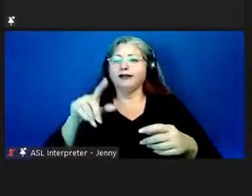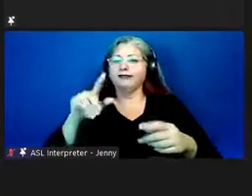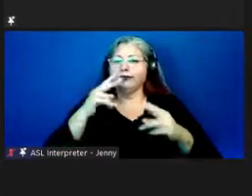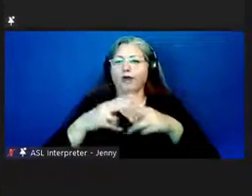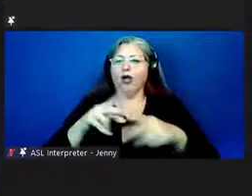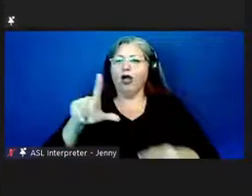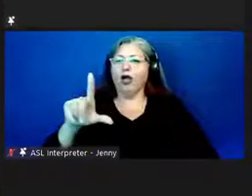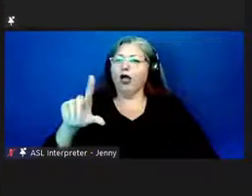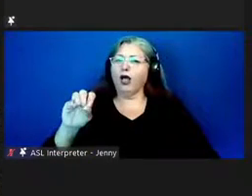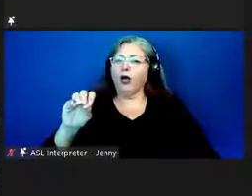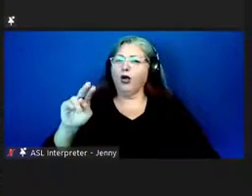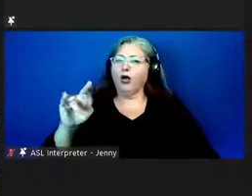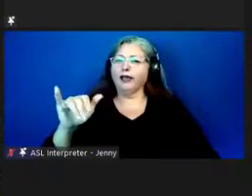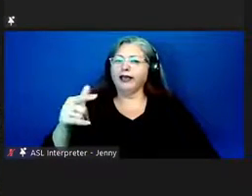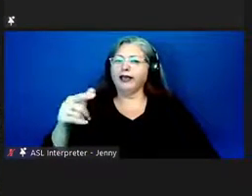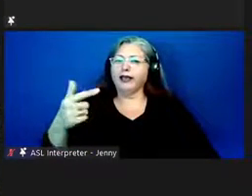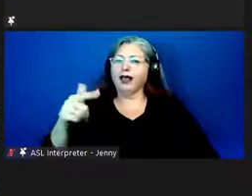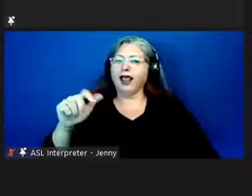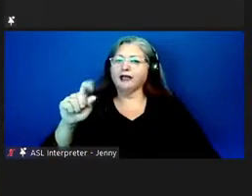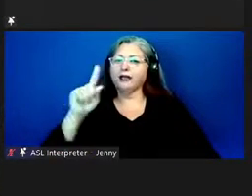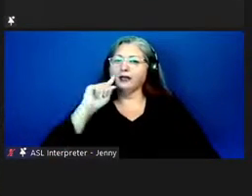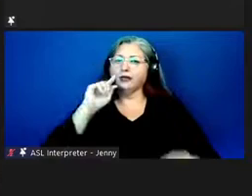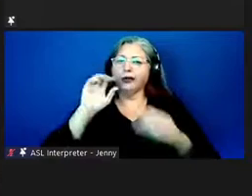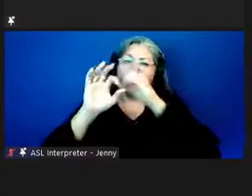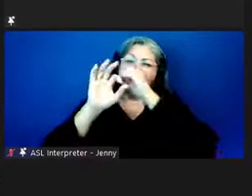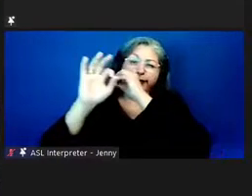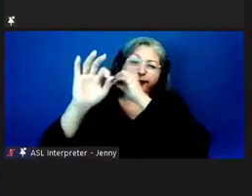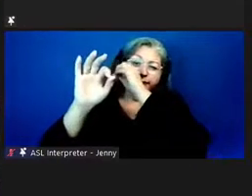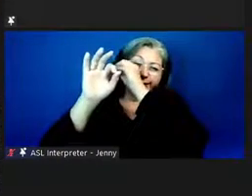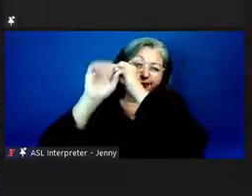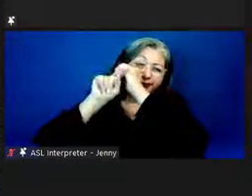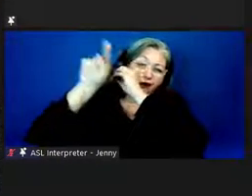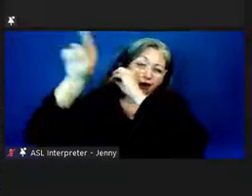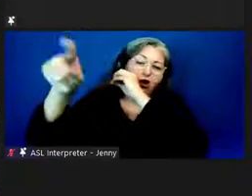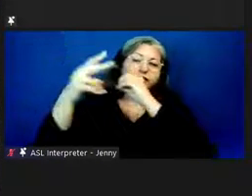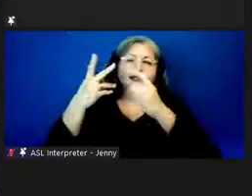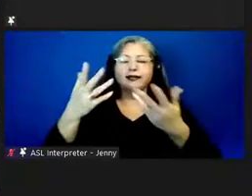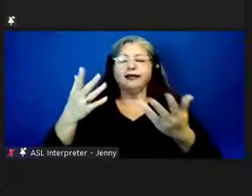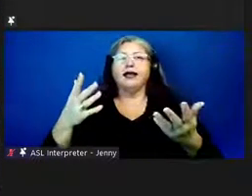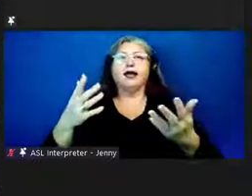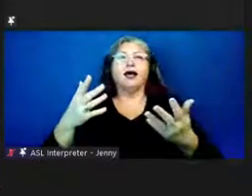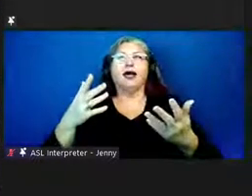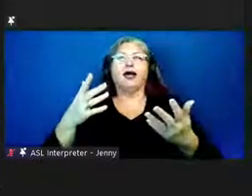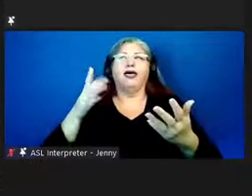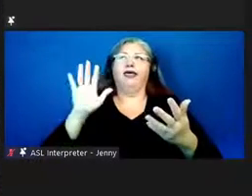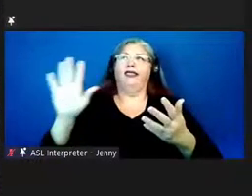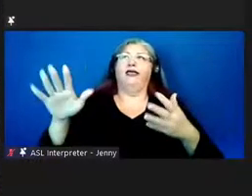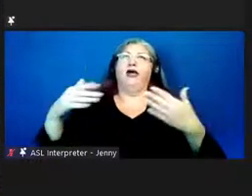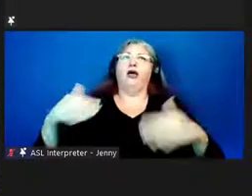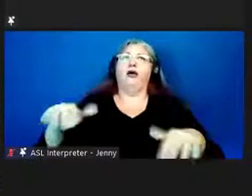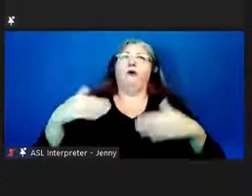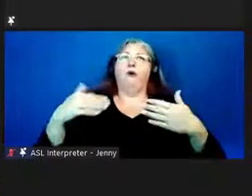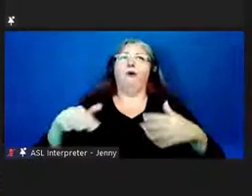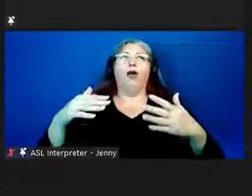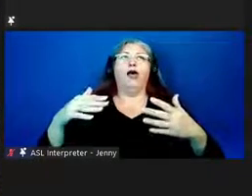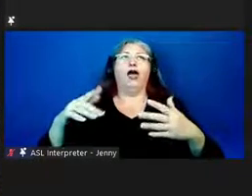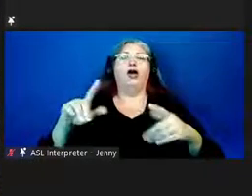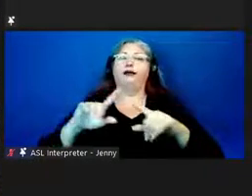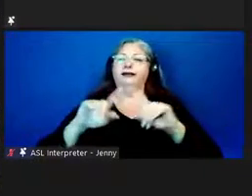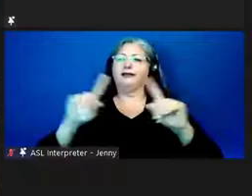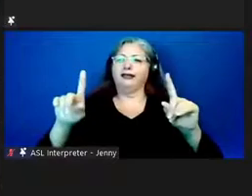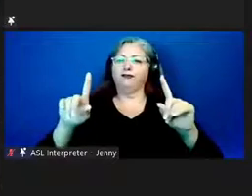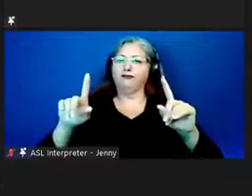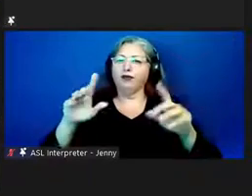that they could this just this whole um world of uh difference